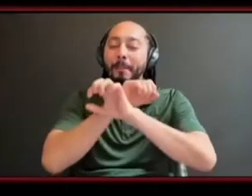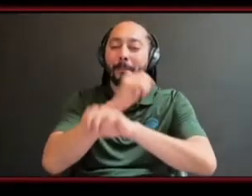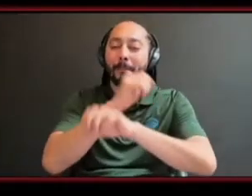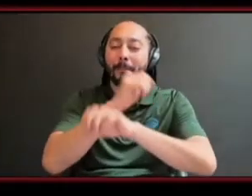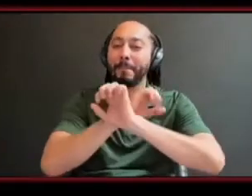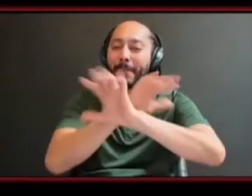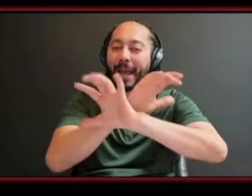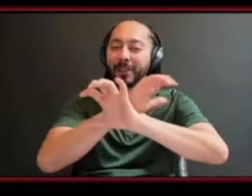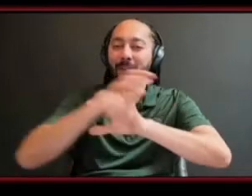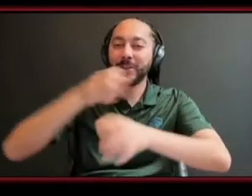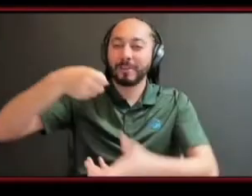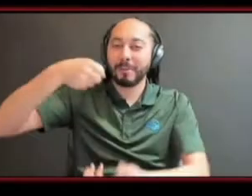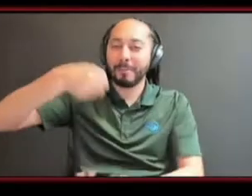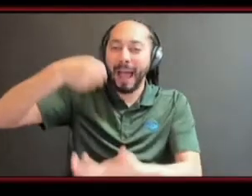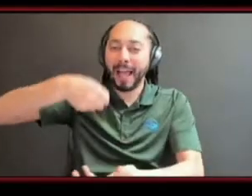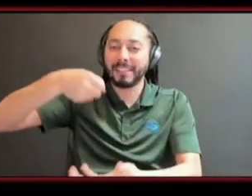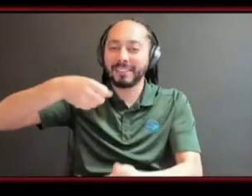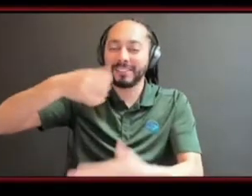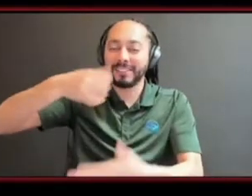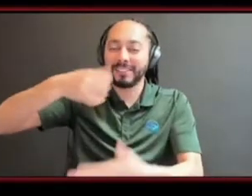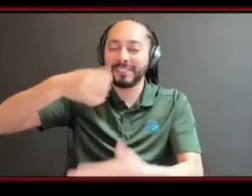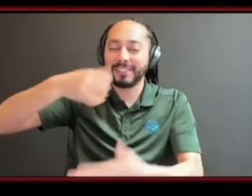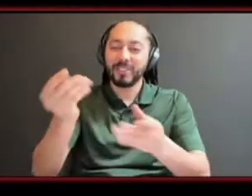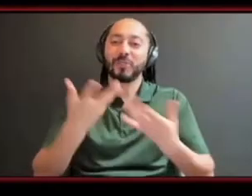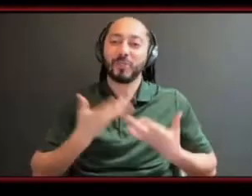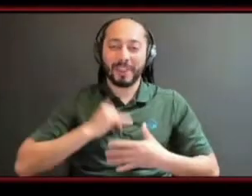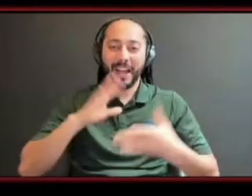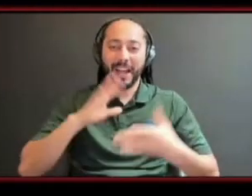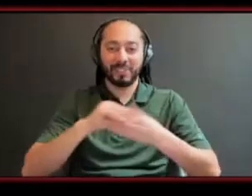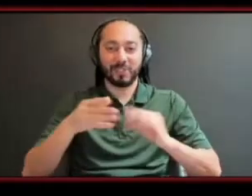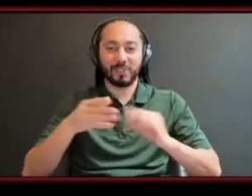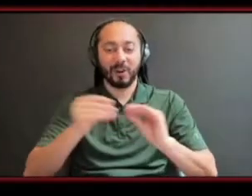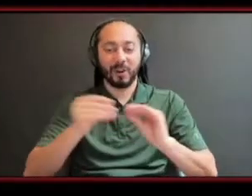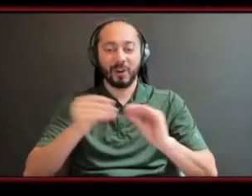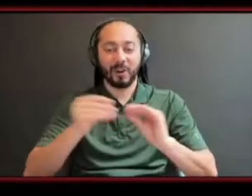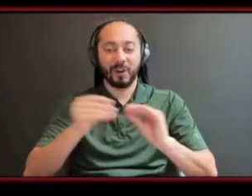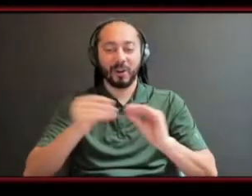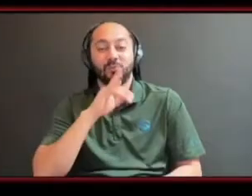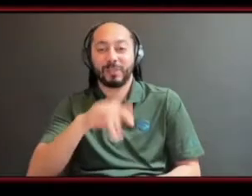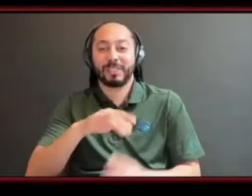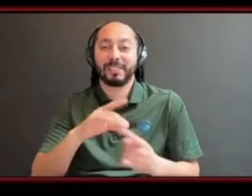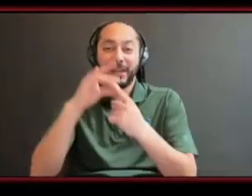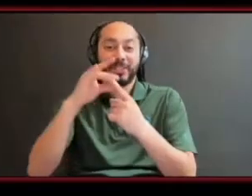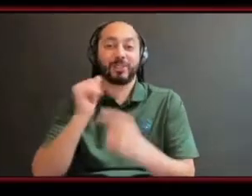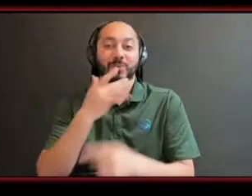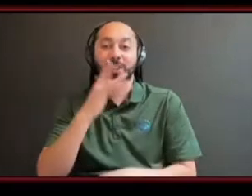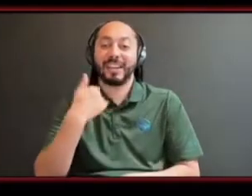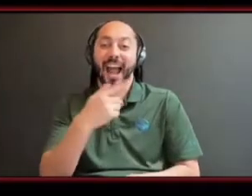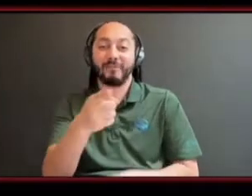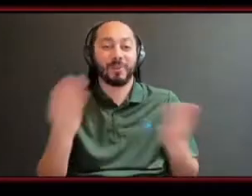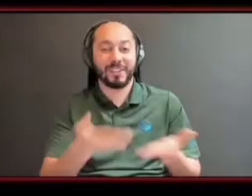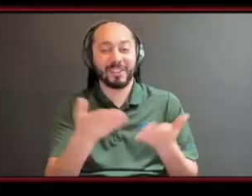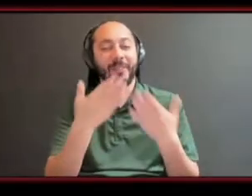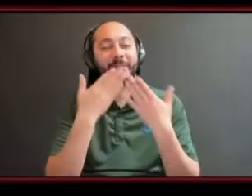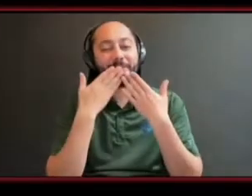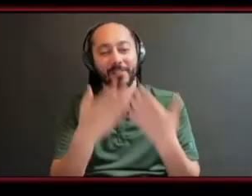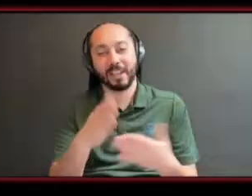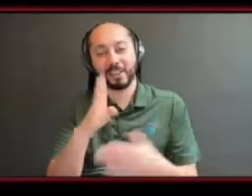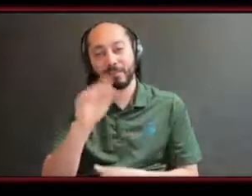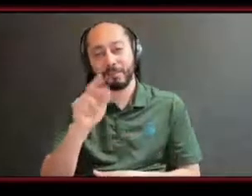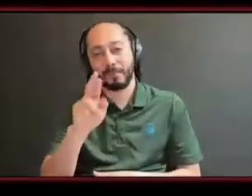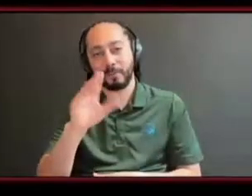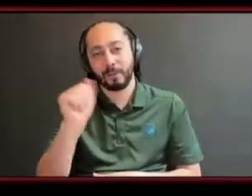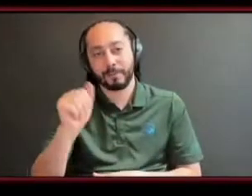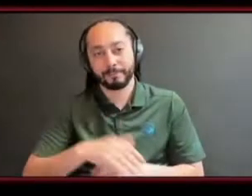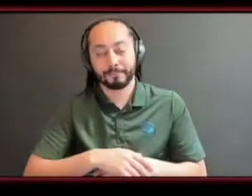the time it did you know line up perfectly for that so i mean that's really special so you know we're lucky to have you barbara um my next question goes to my